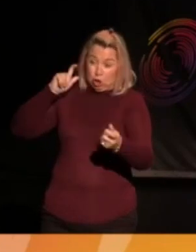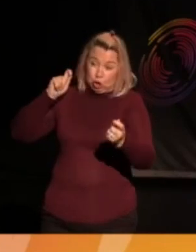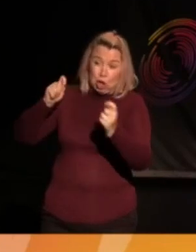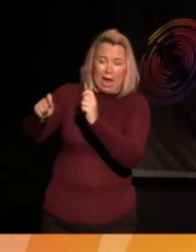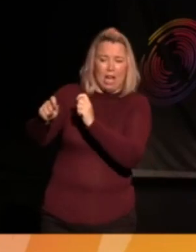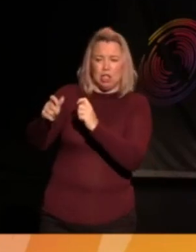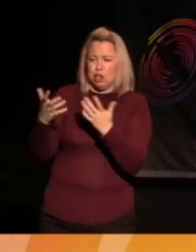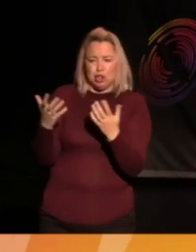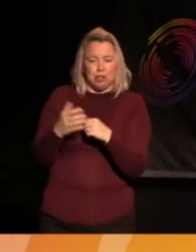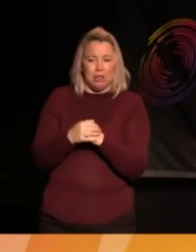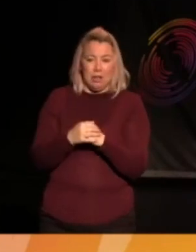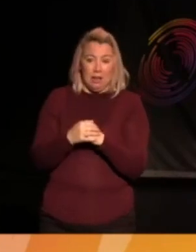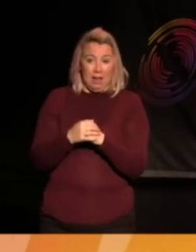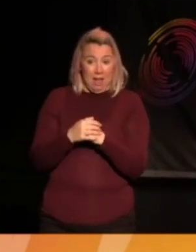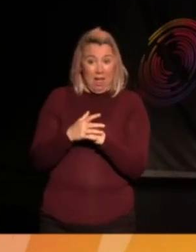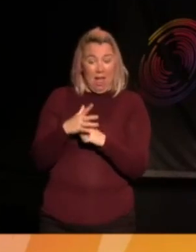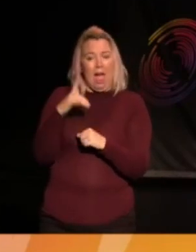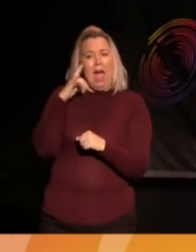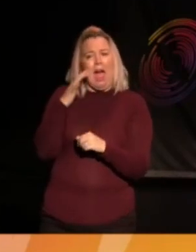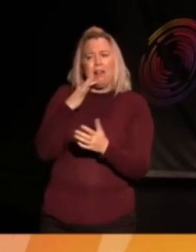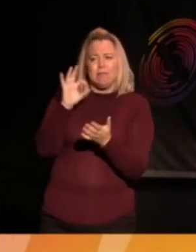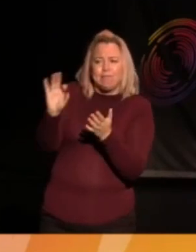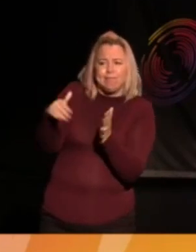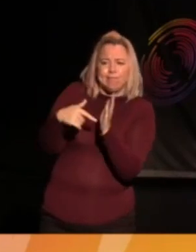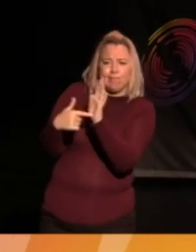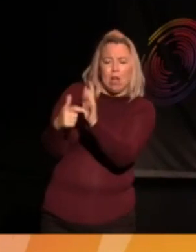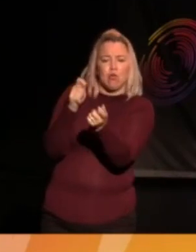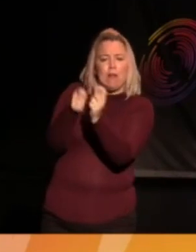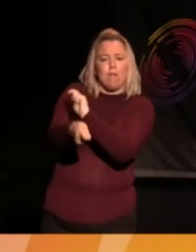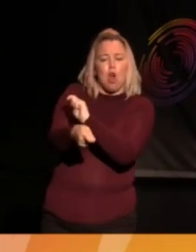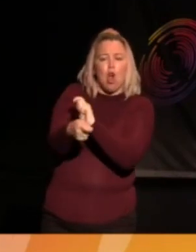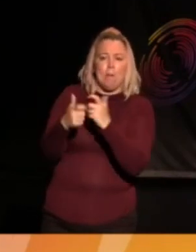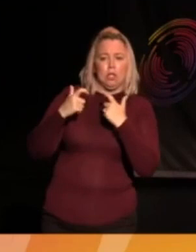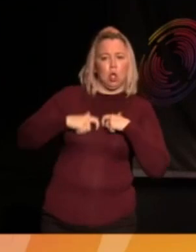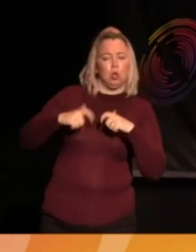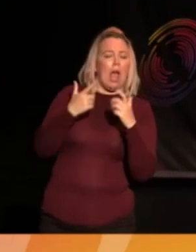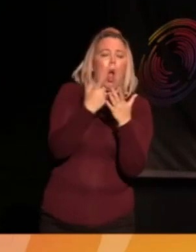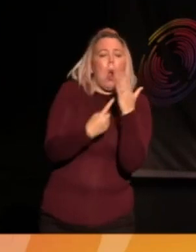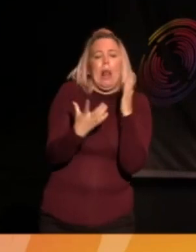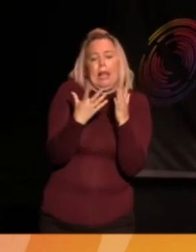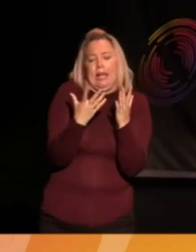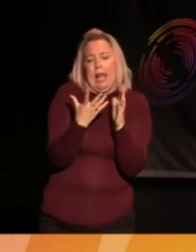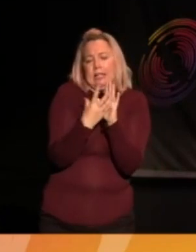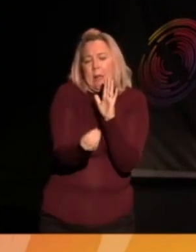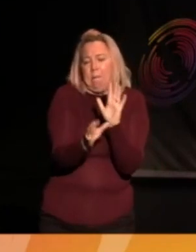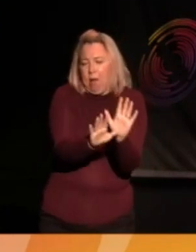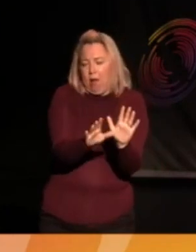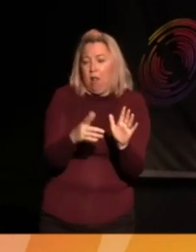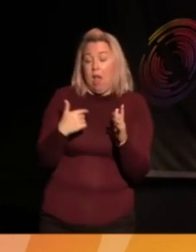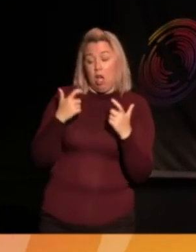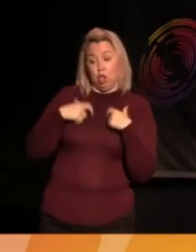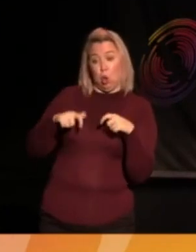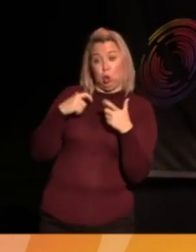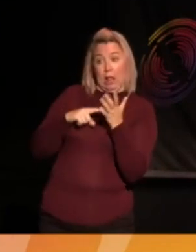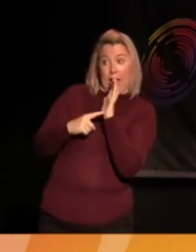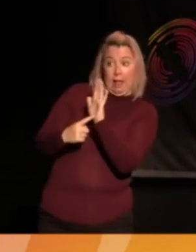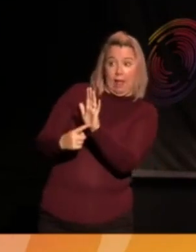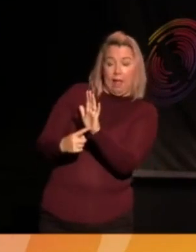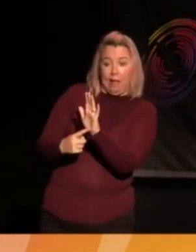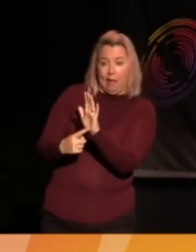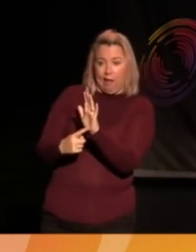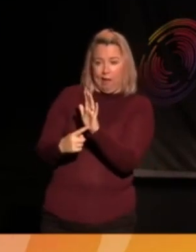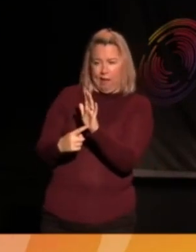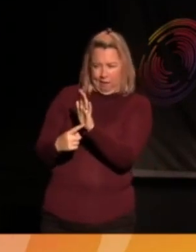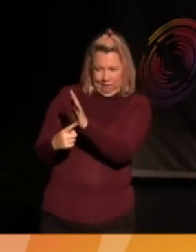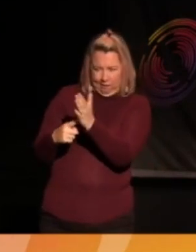You might remember, I proposed a big reform of social care. It's just an example. It's been in the news recently. And my own side wouldn't back it.